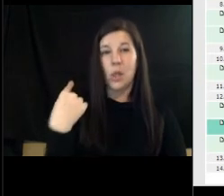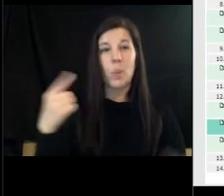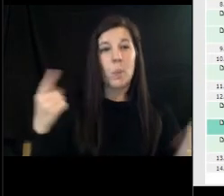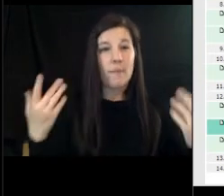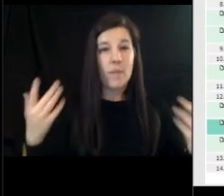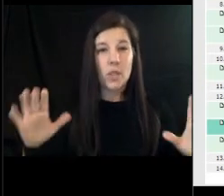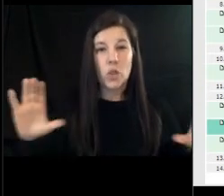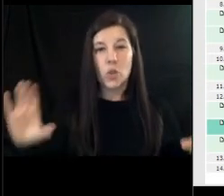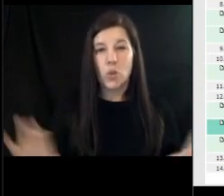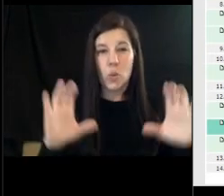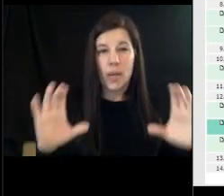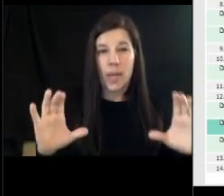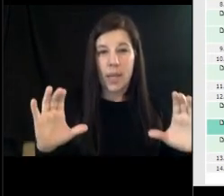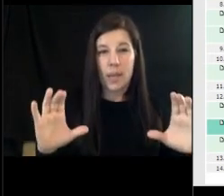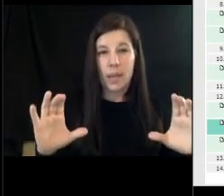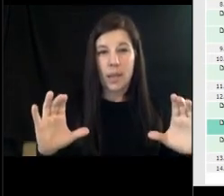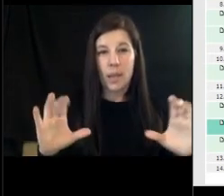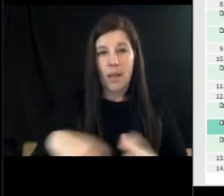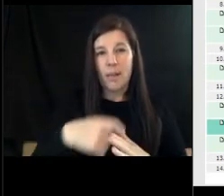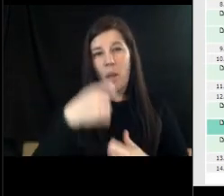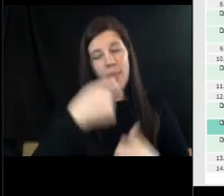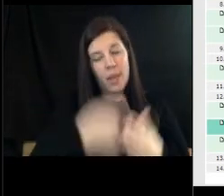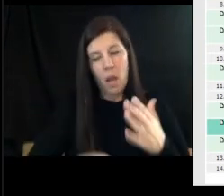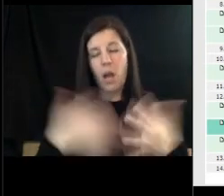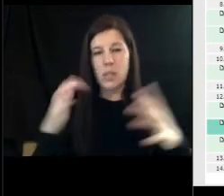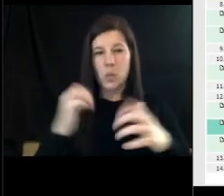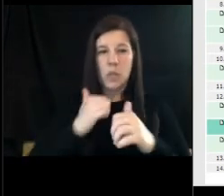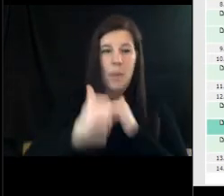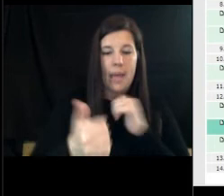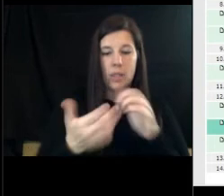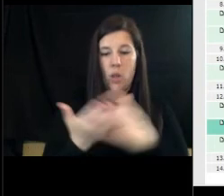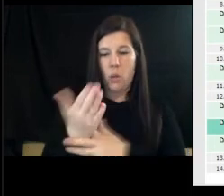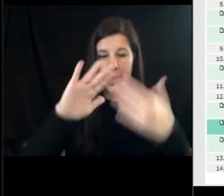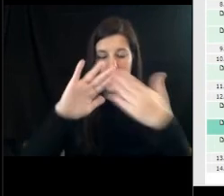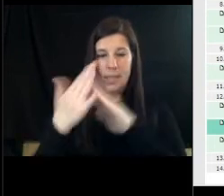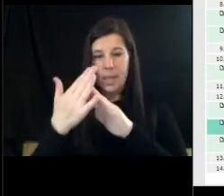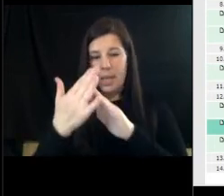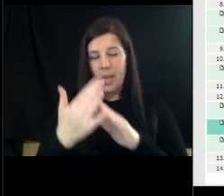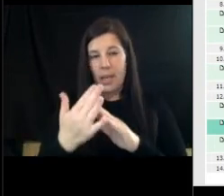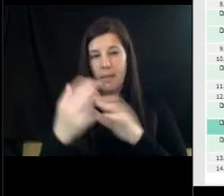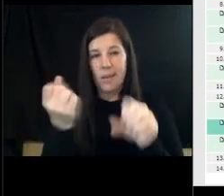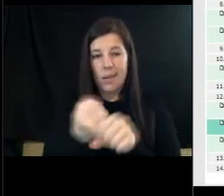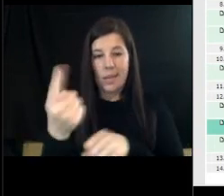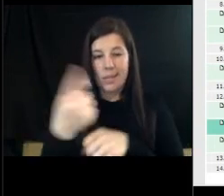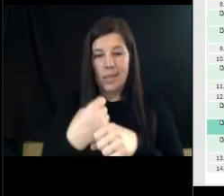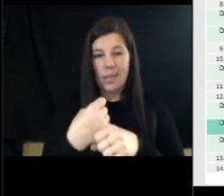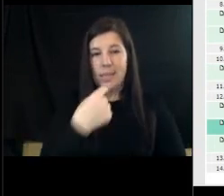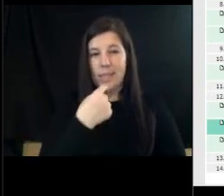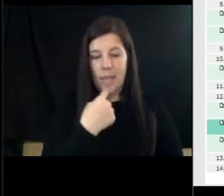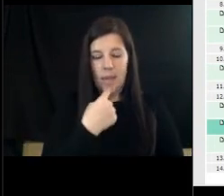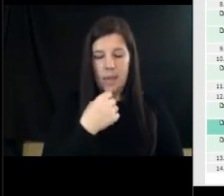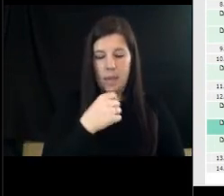um the cost was passed through the city from next year onwards we are saying make it into a non-ed valorem